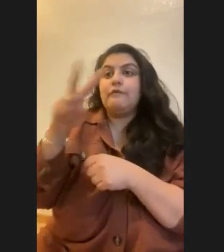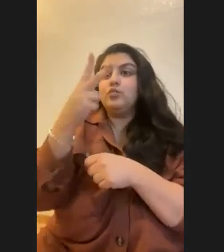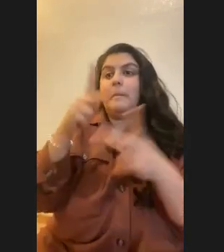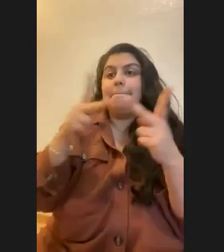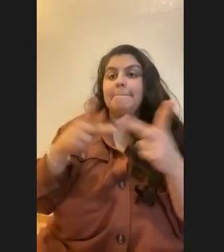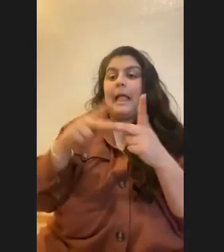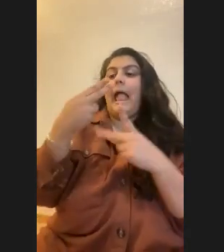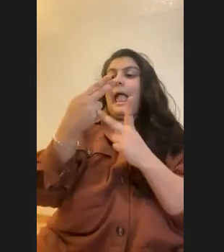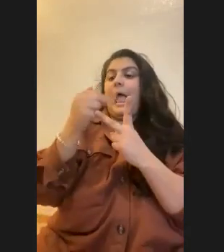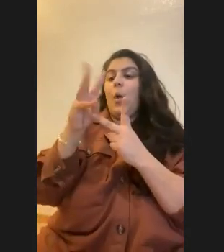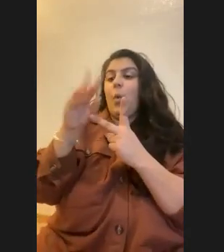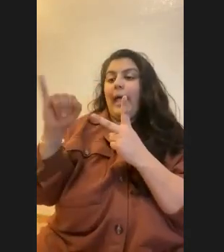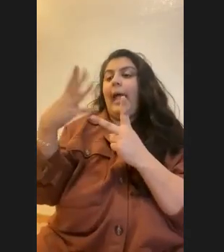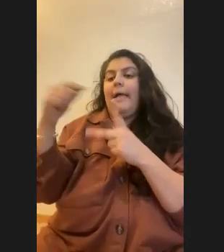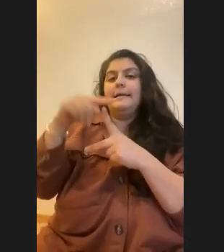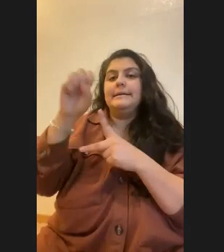and San Salvador.